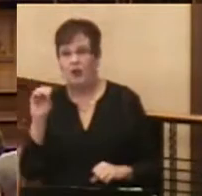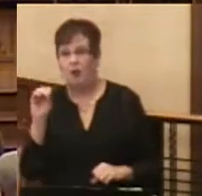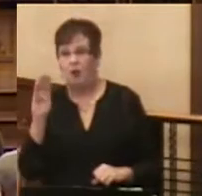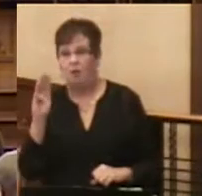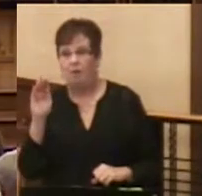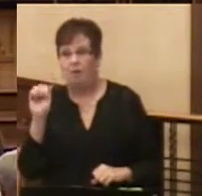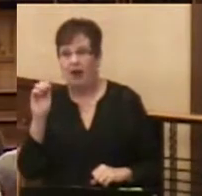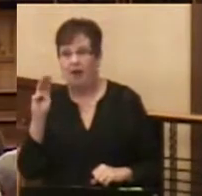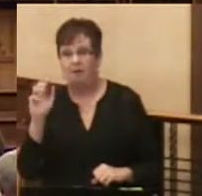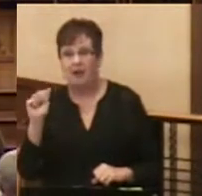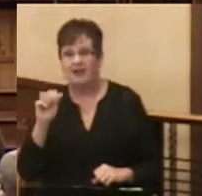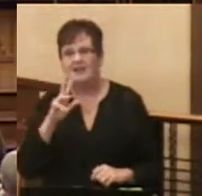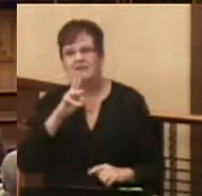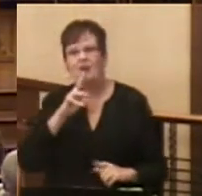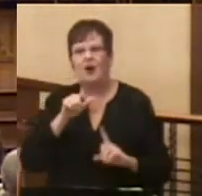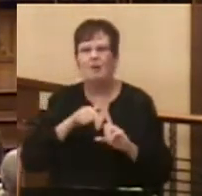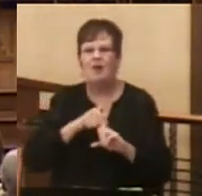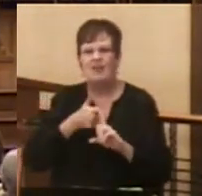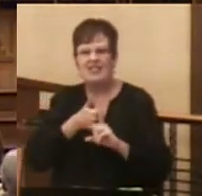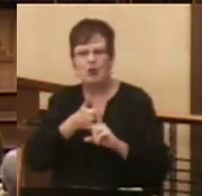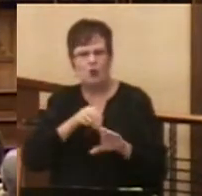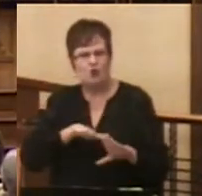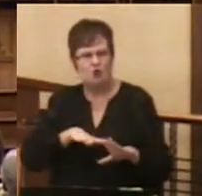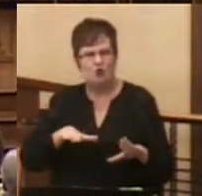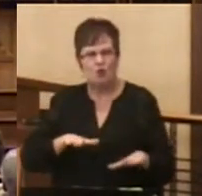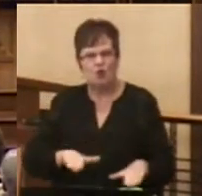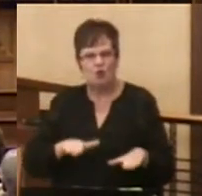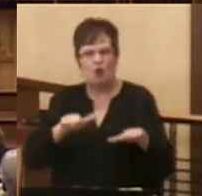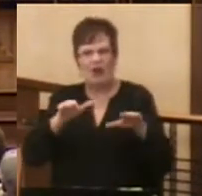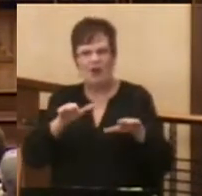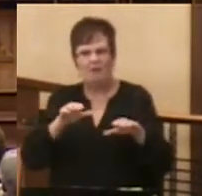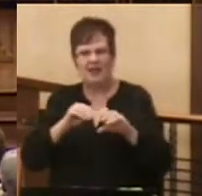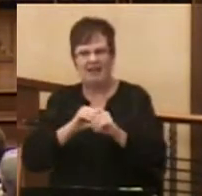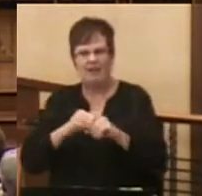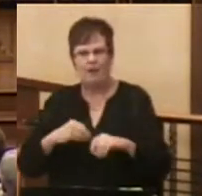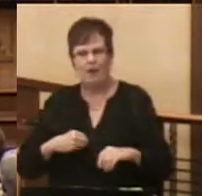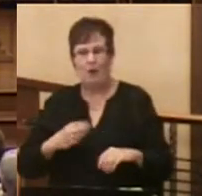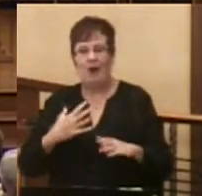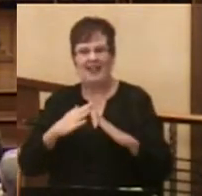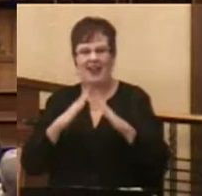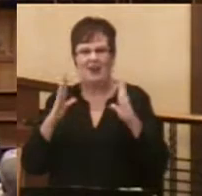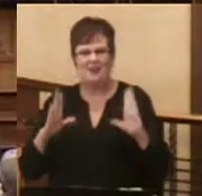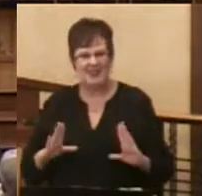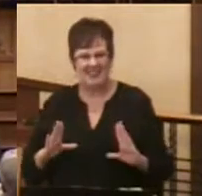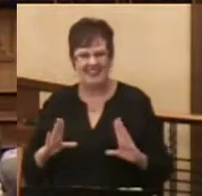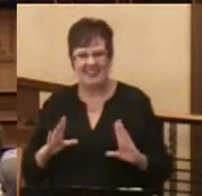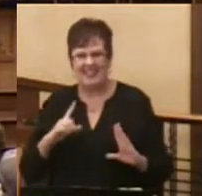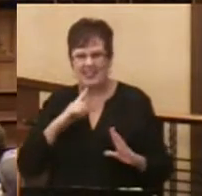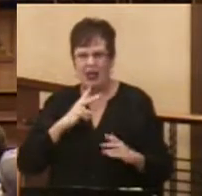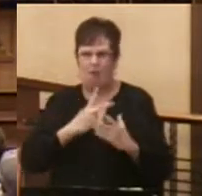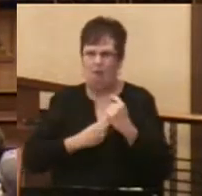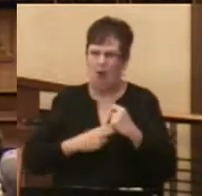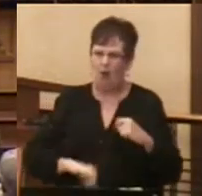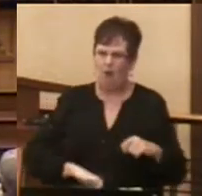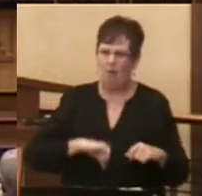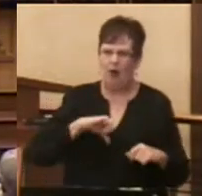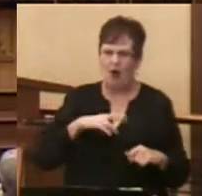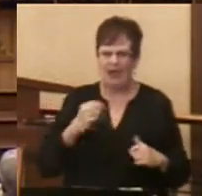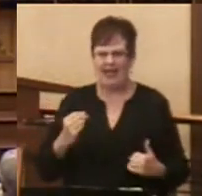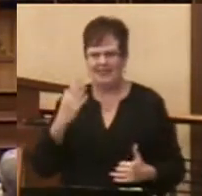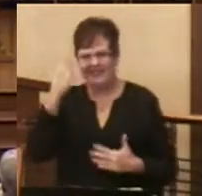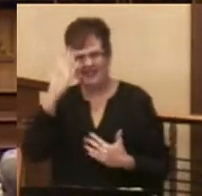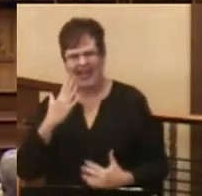wistfully about his own children growing up in the White House. He said that he was both proud and sad